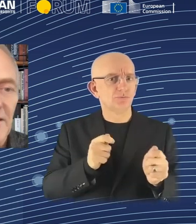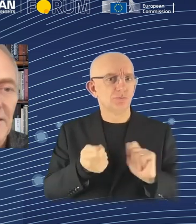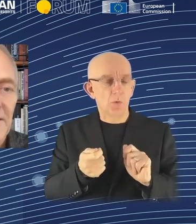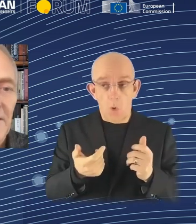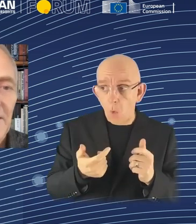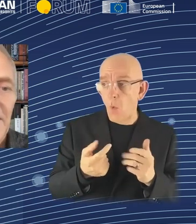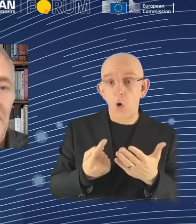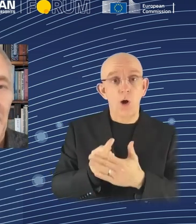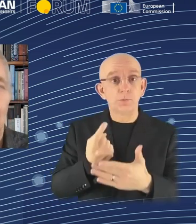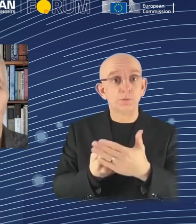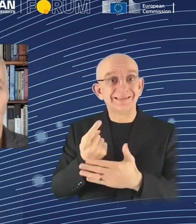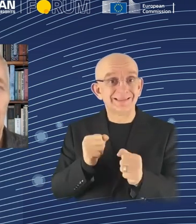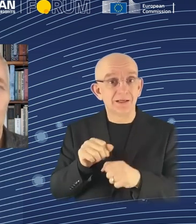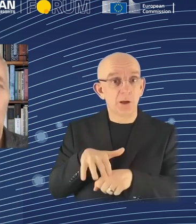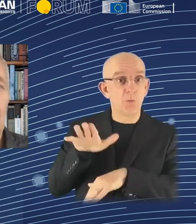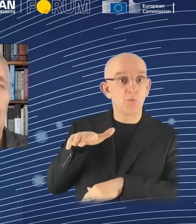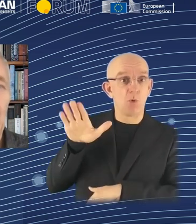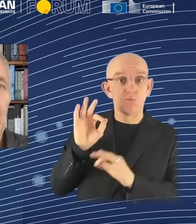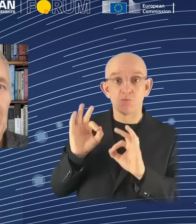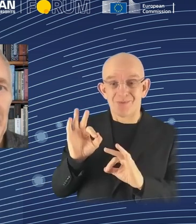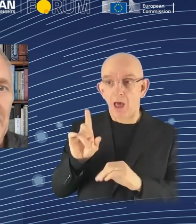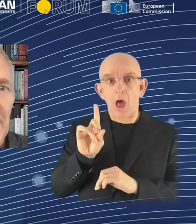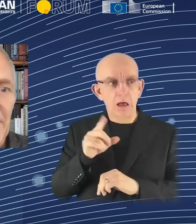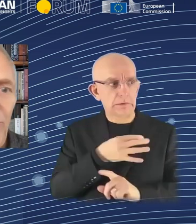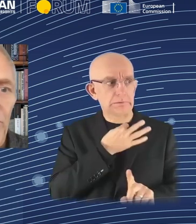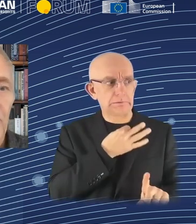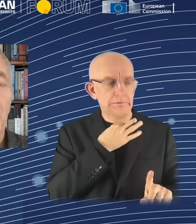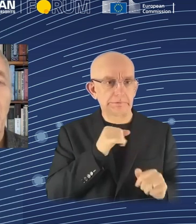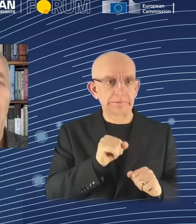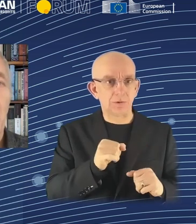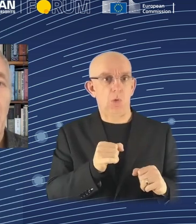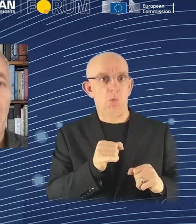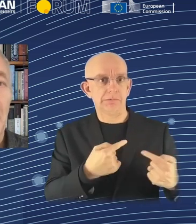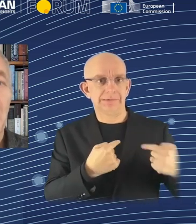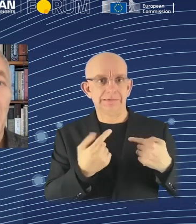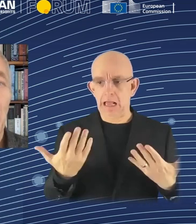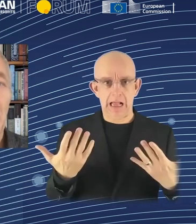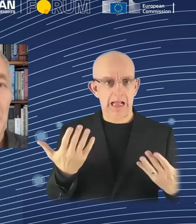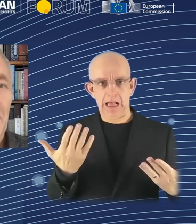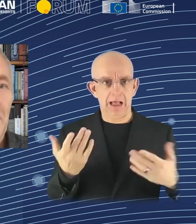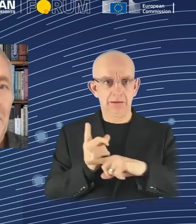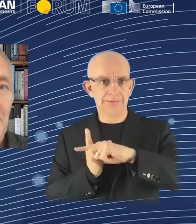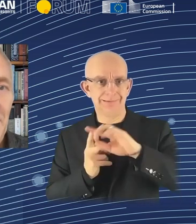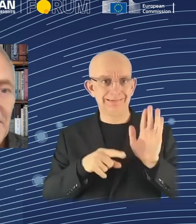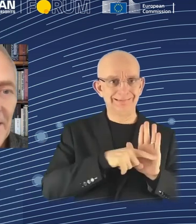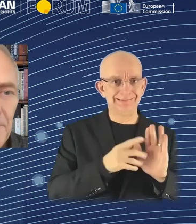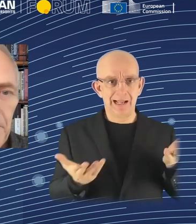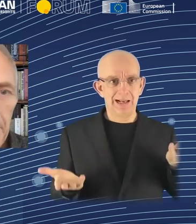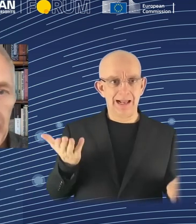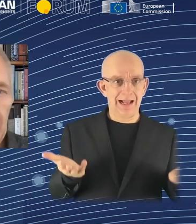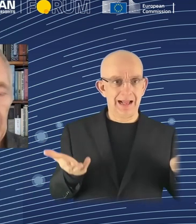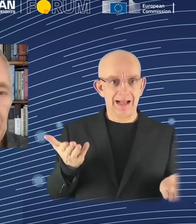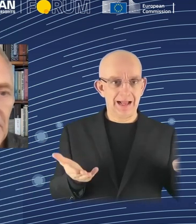Next slide. President Biden's executive order. Next slide, please. Yeah.